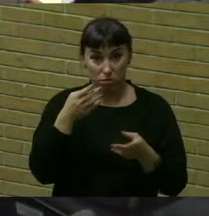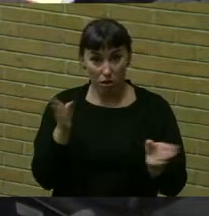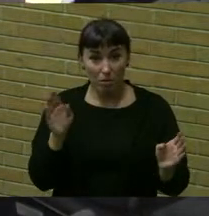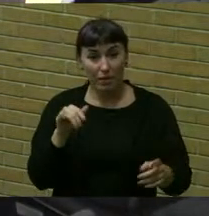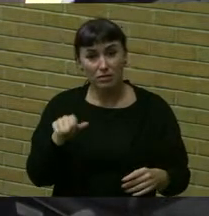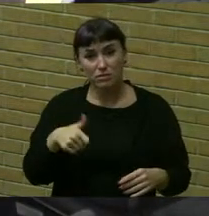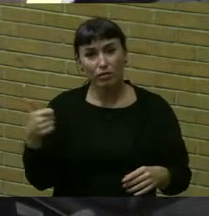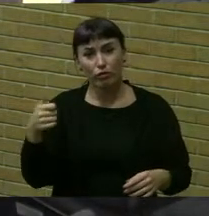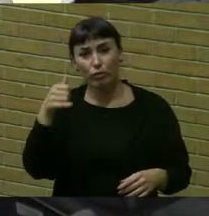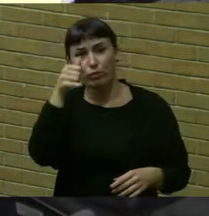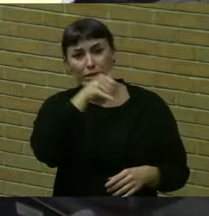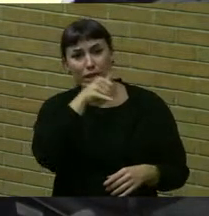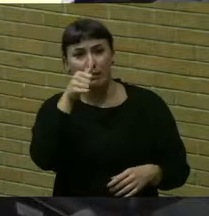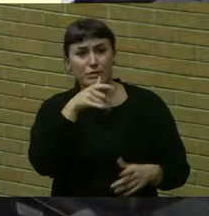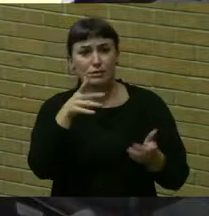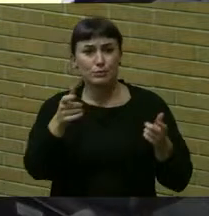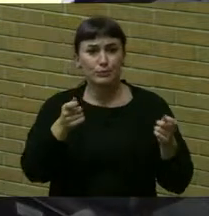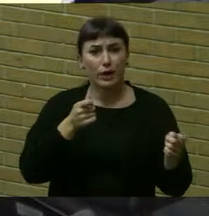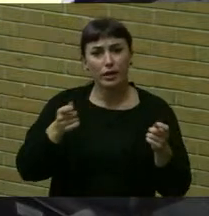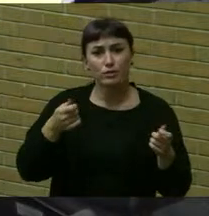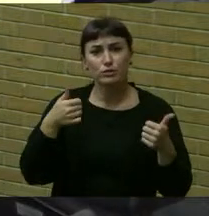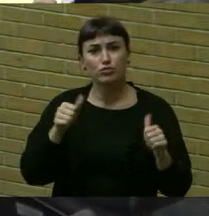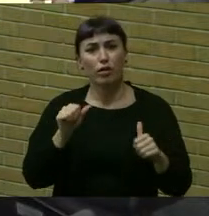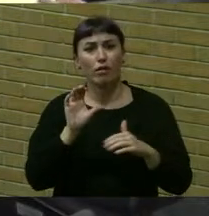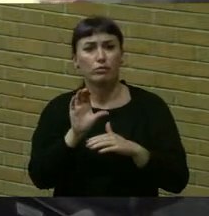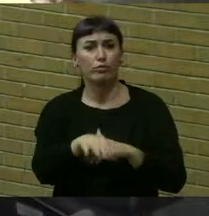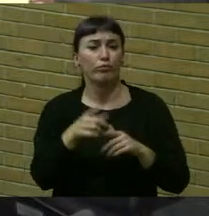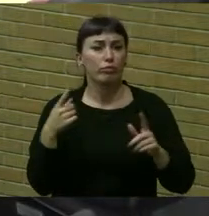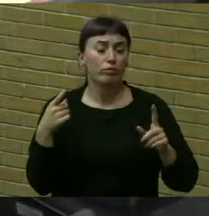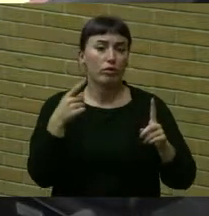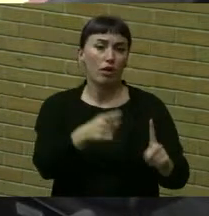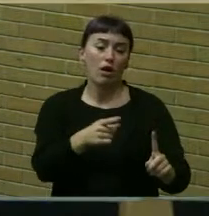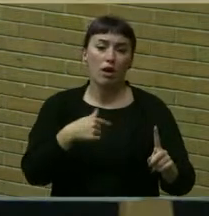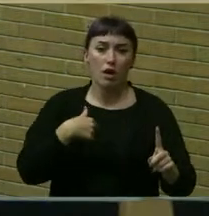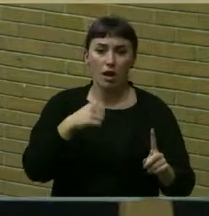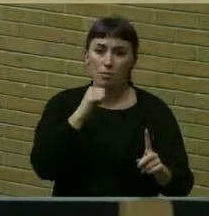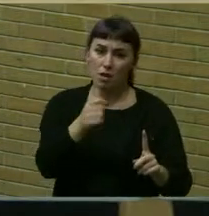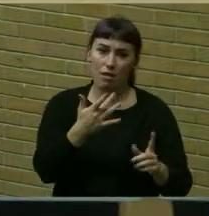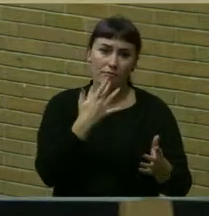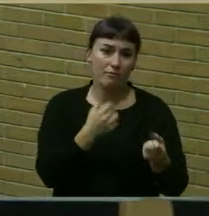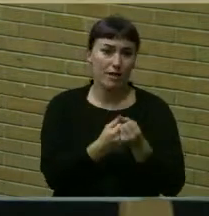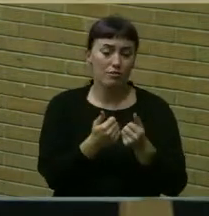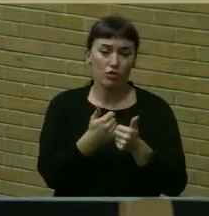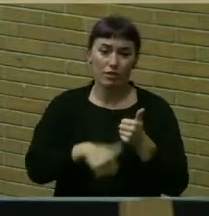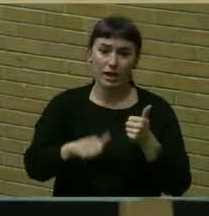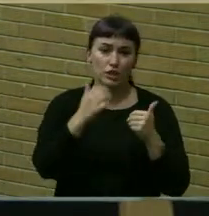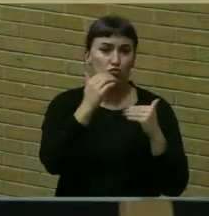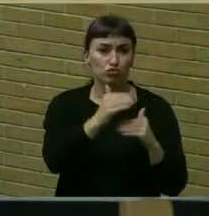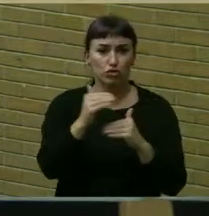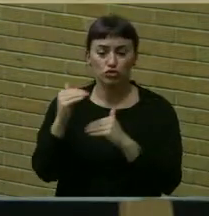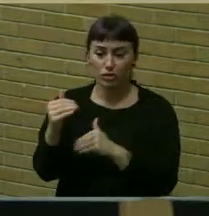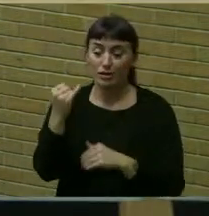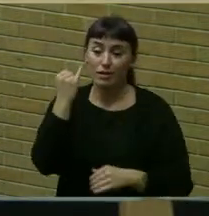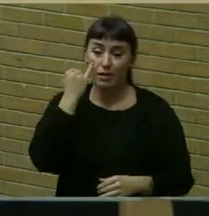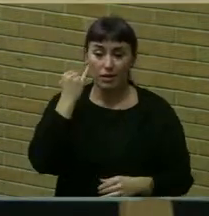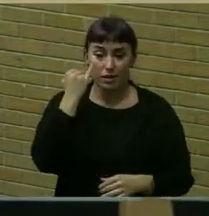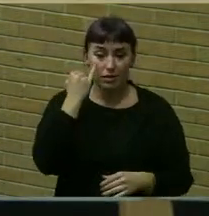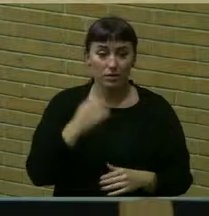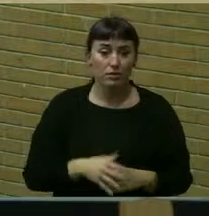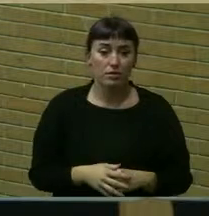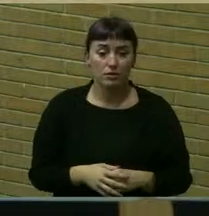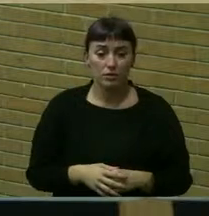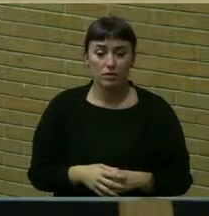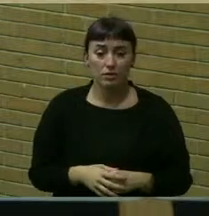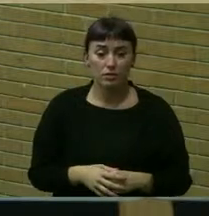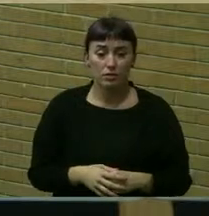ridiculous regulation to try to pursue? I'm not in favor of any restrictions. If it's